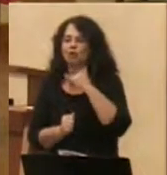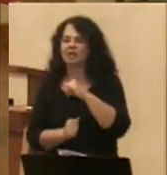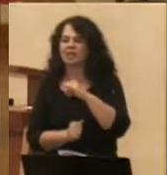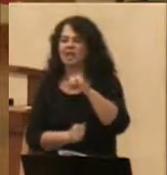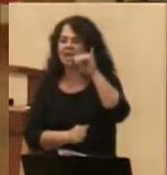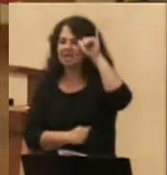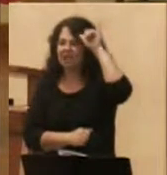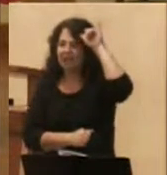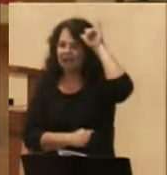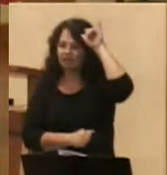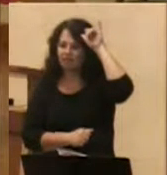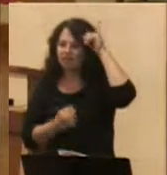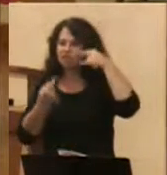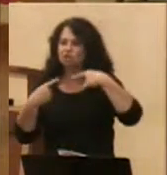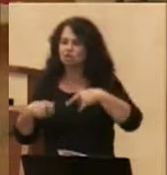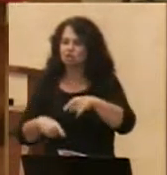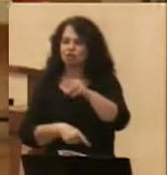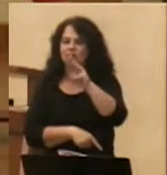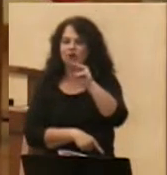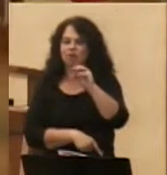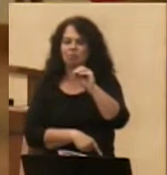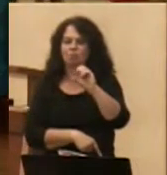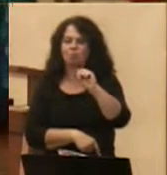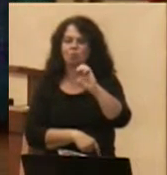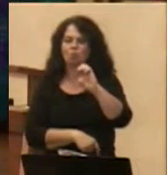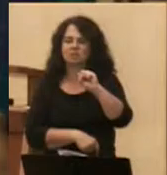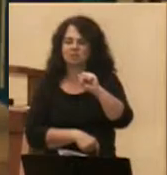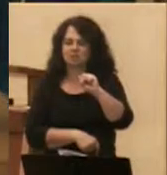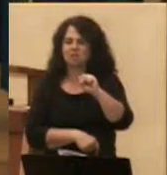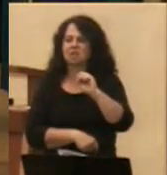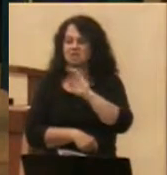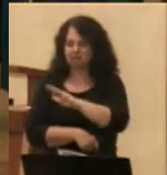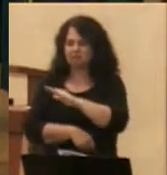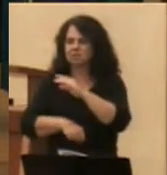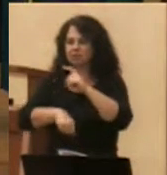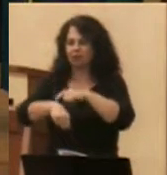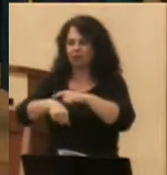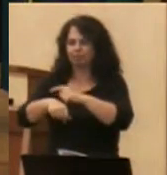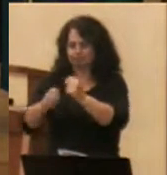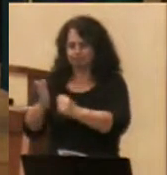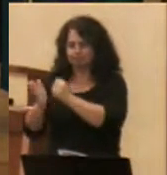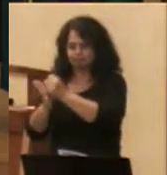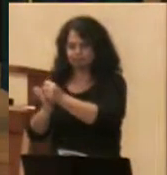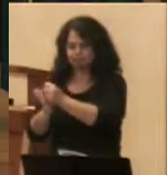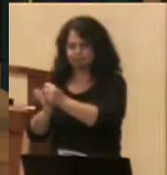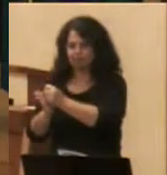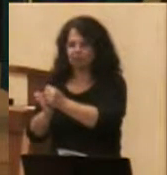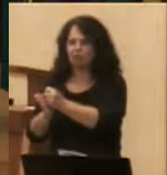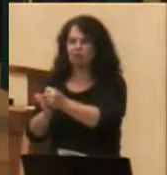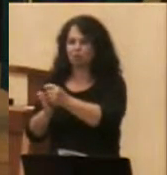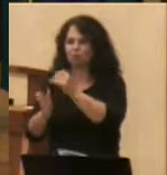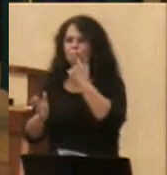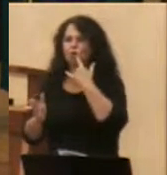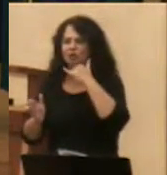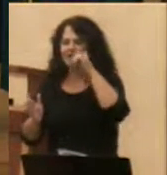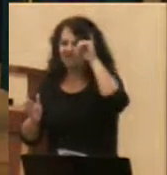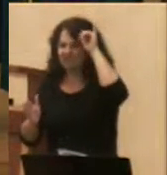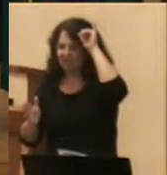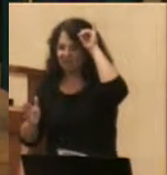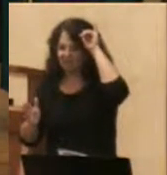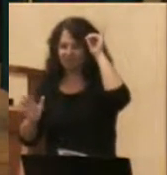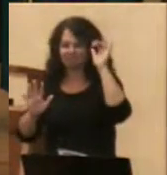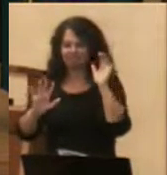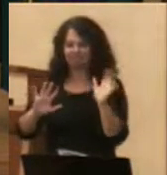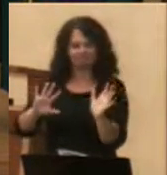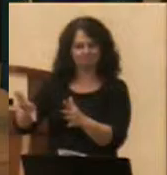Moses. Most of the time, however, our Christian art faithfully depicts our part